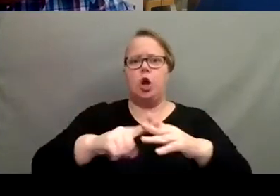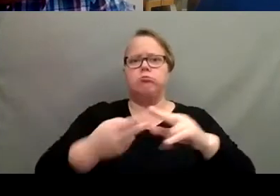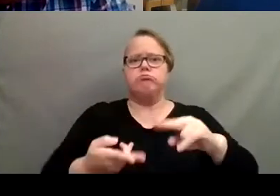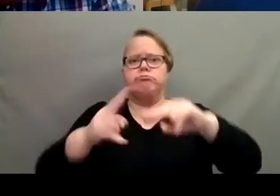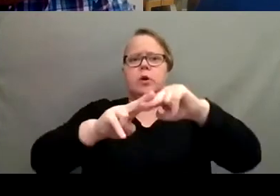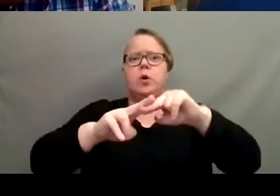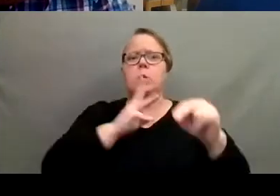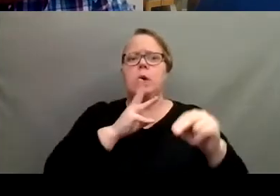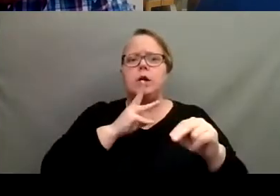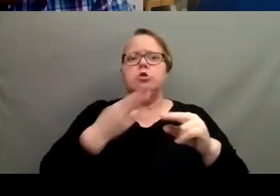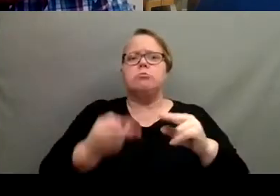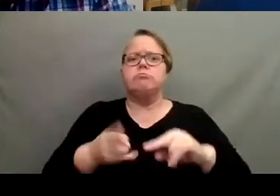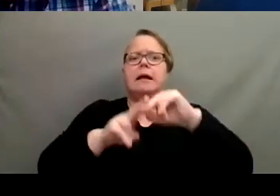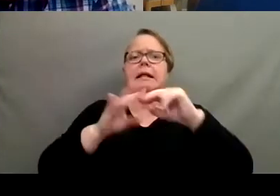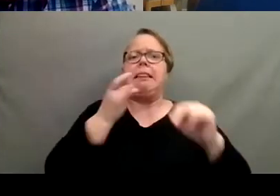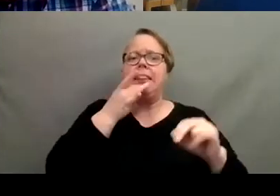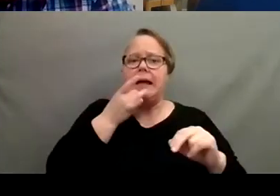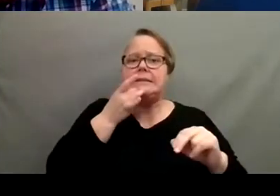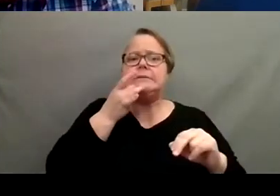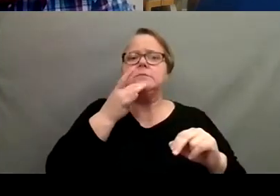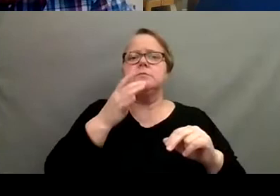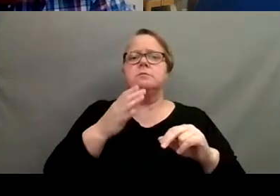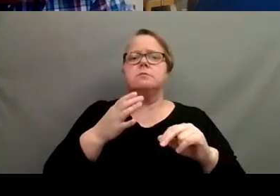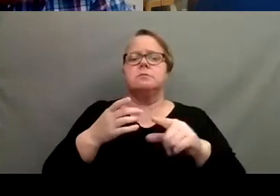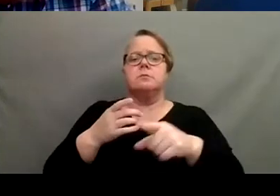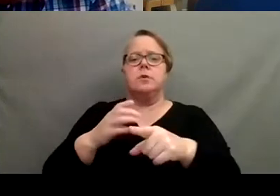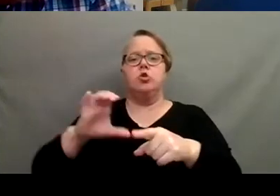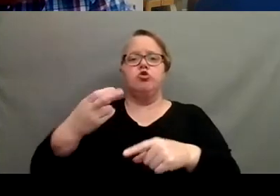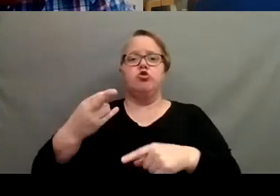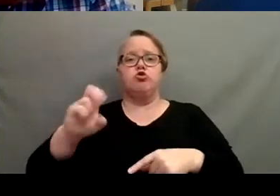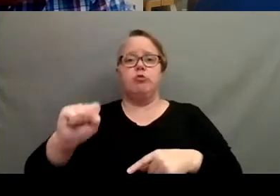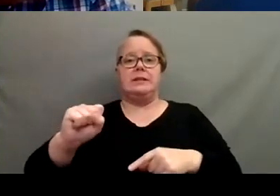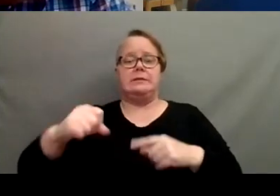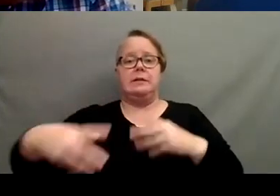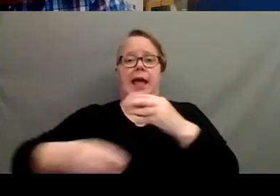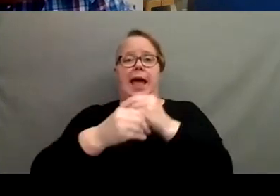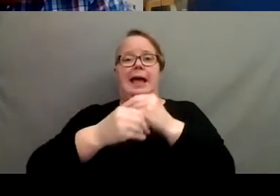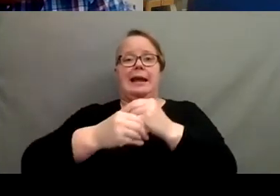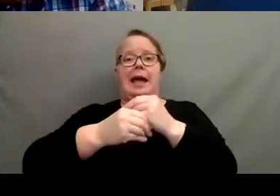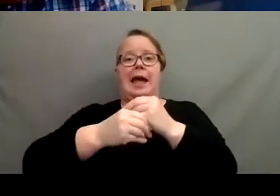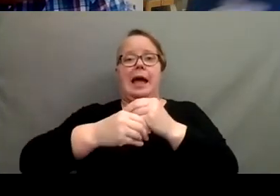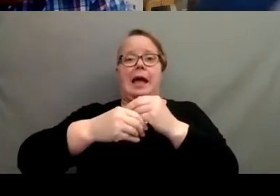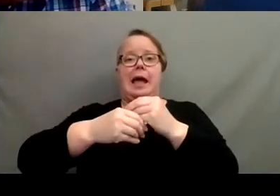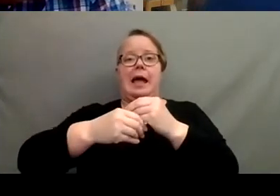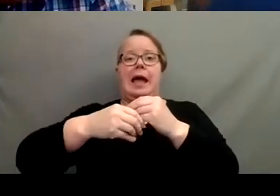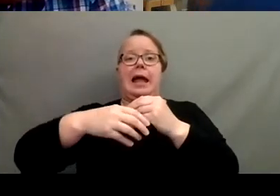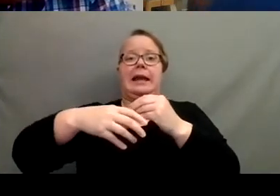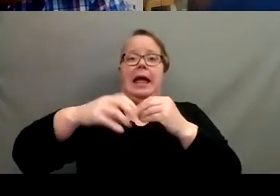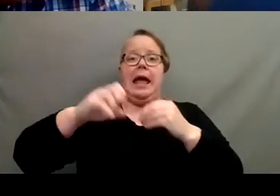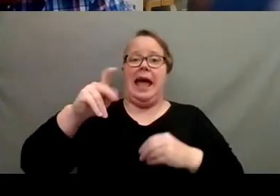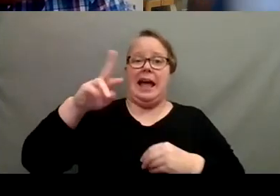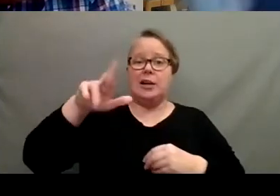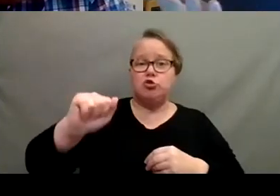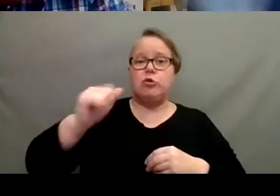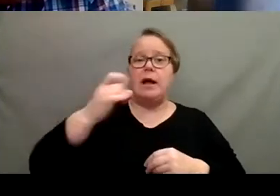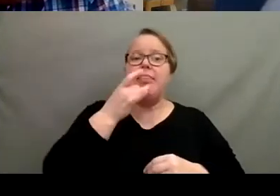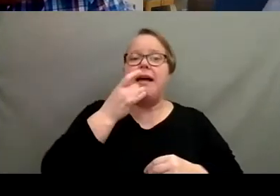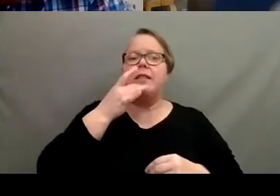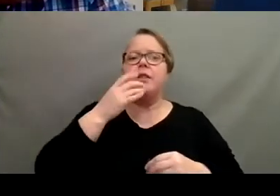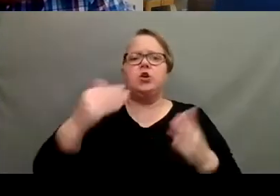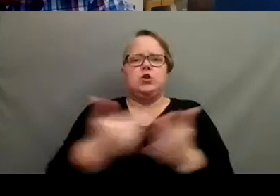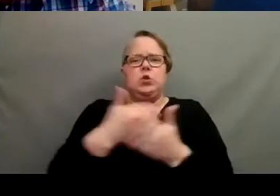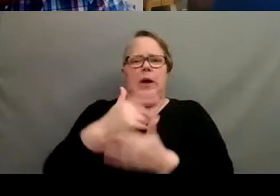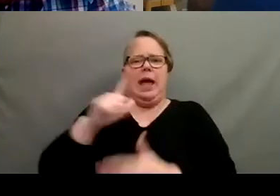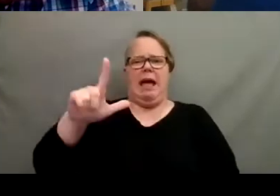light levels a little bit. If you could throw in a supplemental light, um, these new, there's new like LED